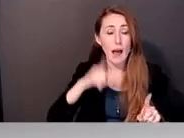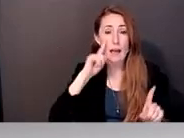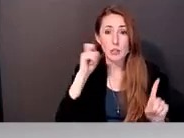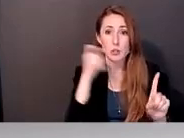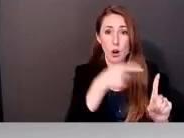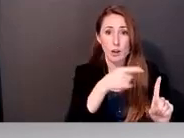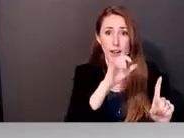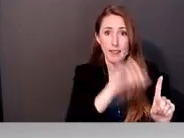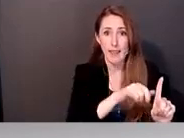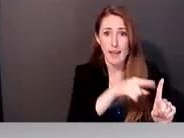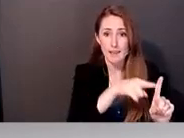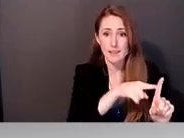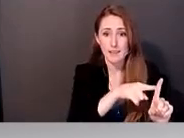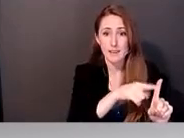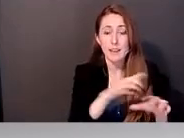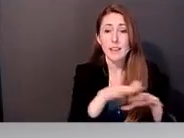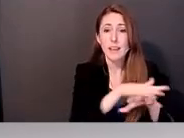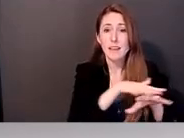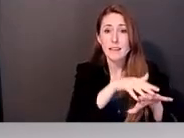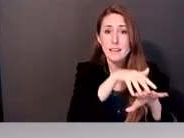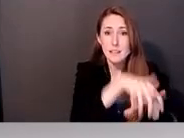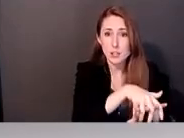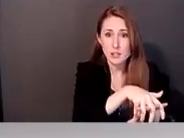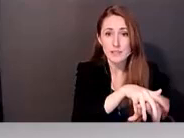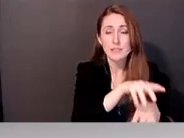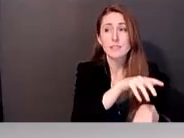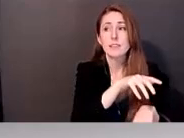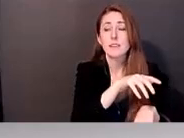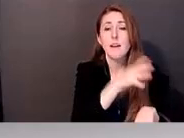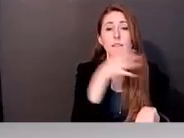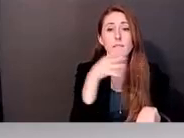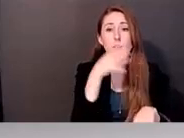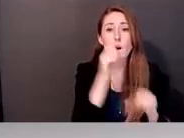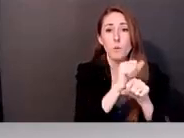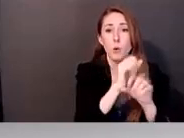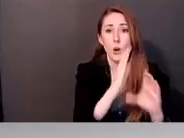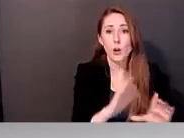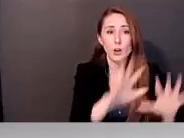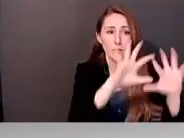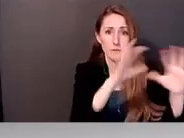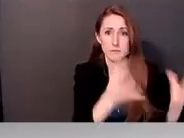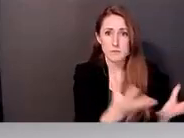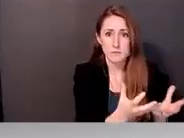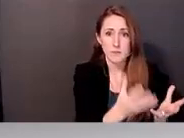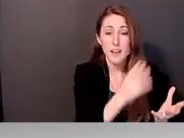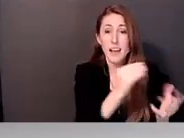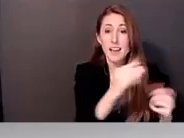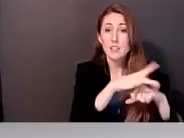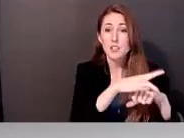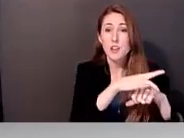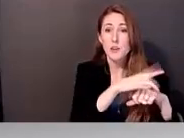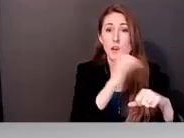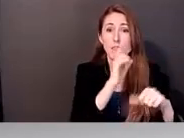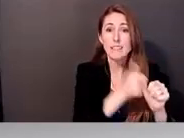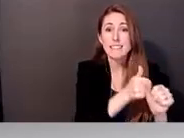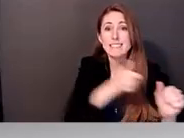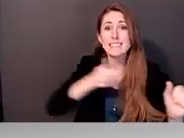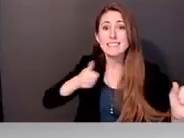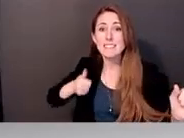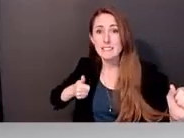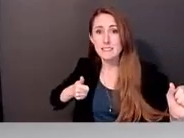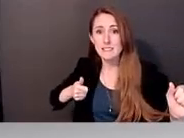the farm worker demographic there, and the fact that it's, um, geographically distant from our only incorporated city,